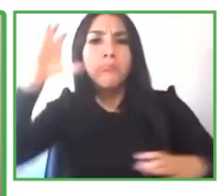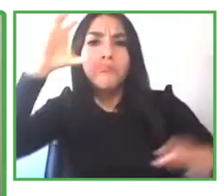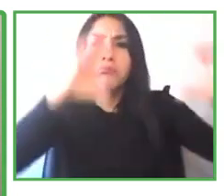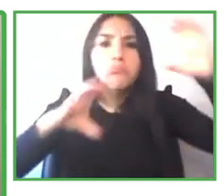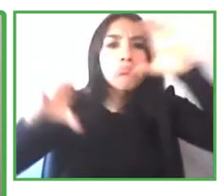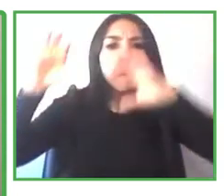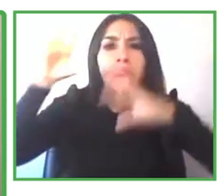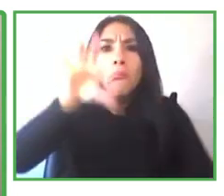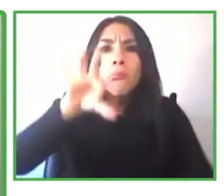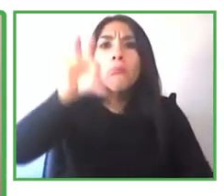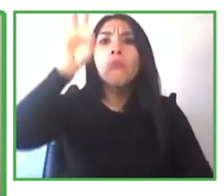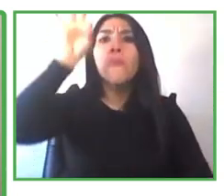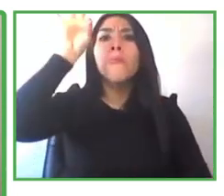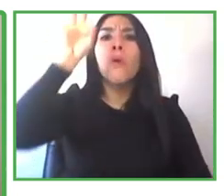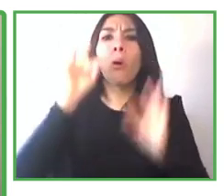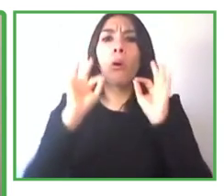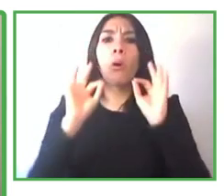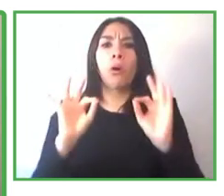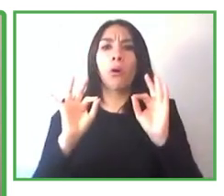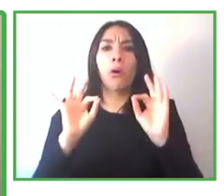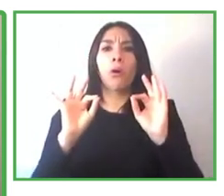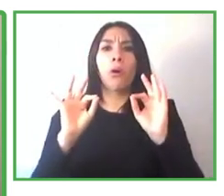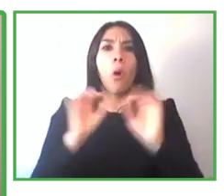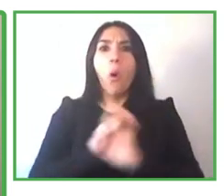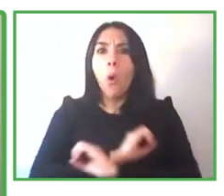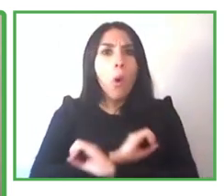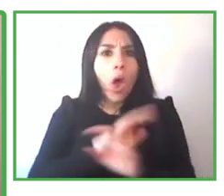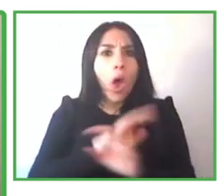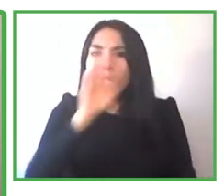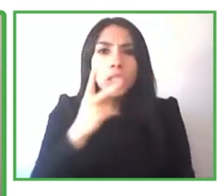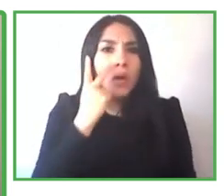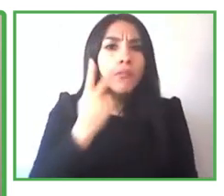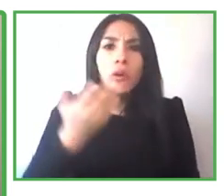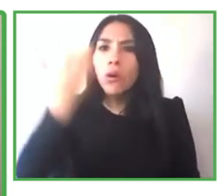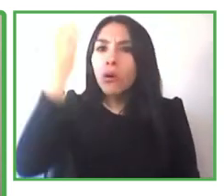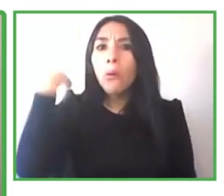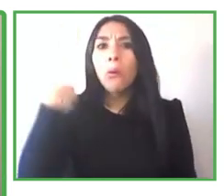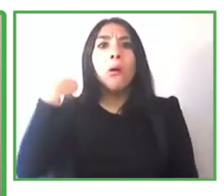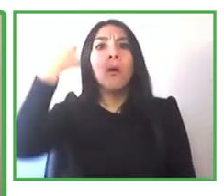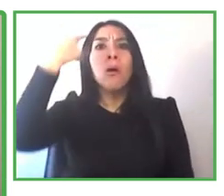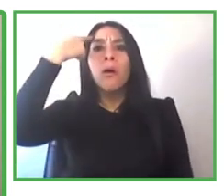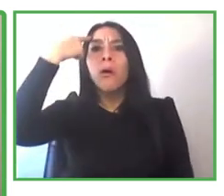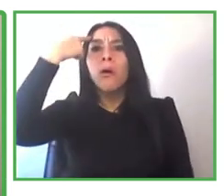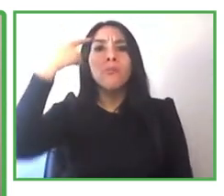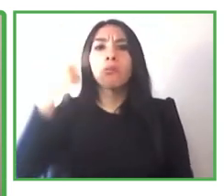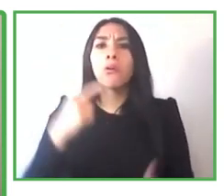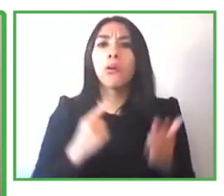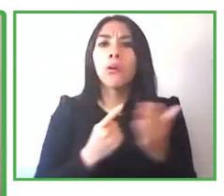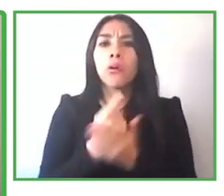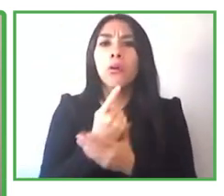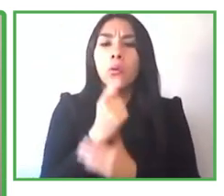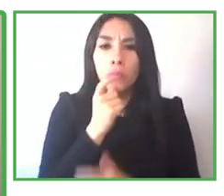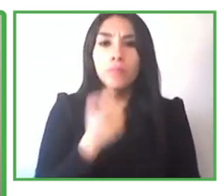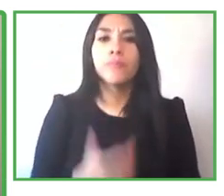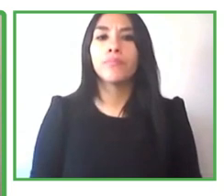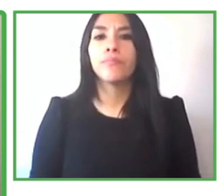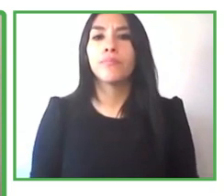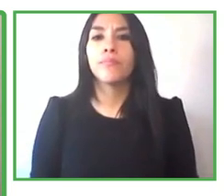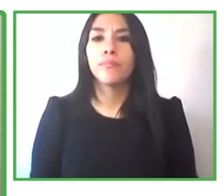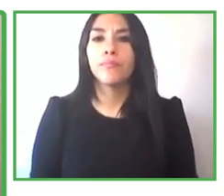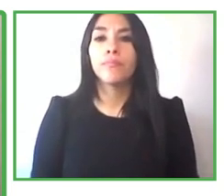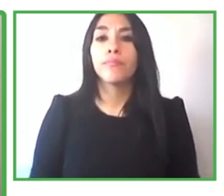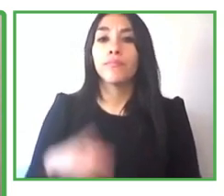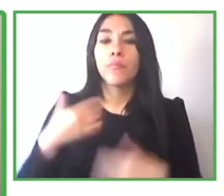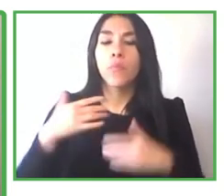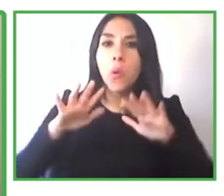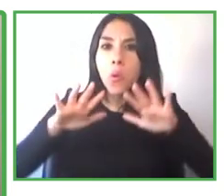fantastic and do you remember because i remember your interview day stephen what happened to you on the way yeah like i got the train